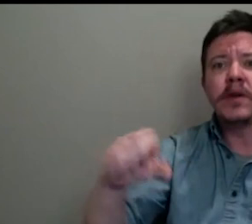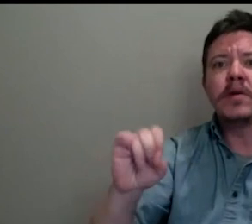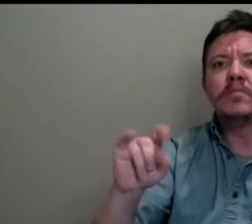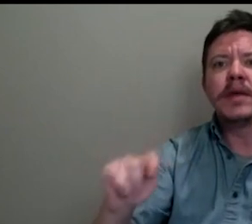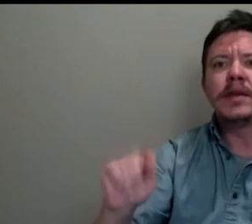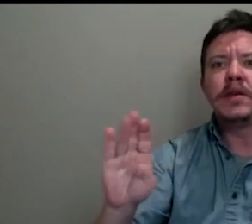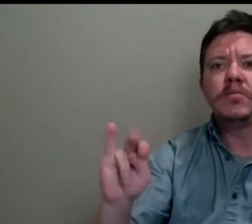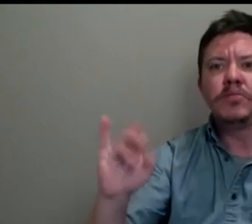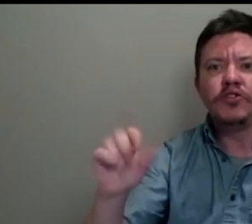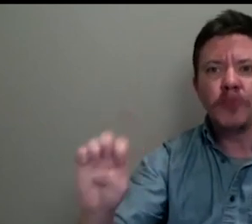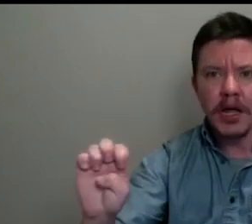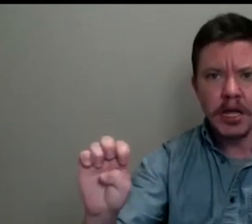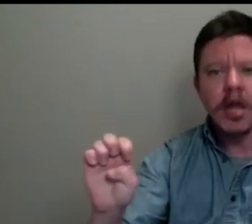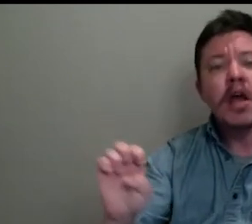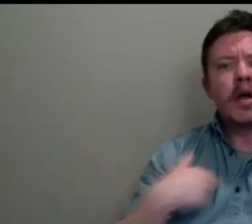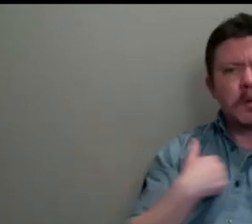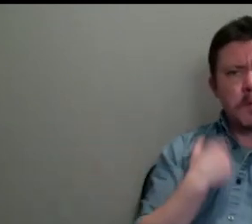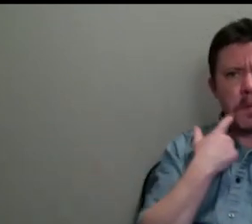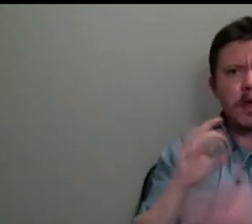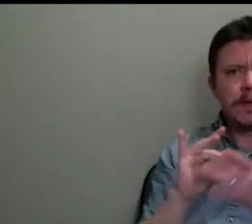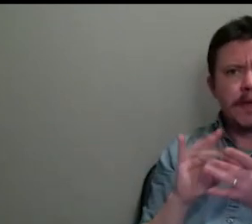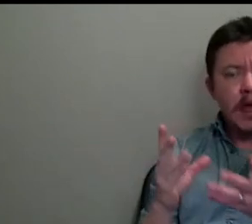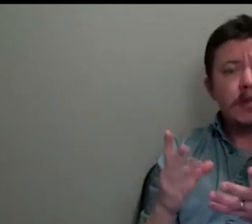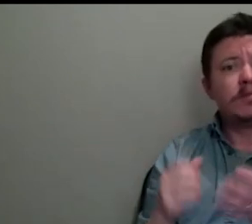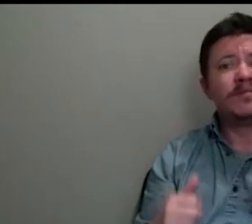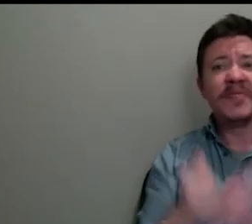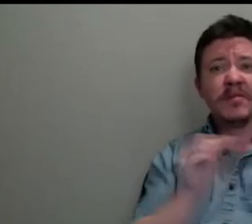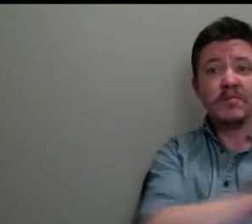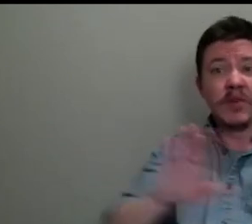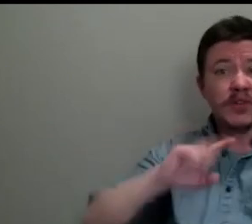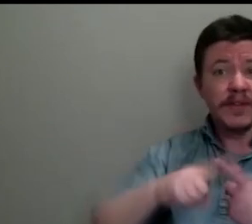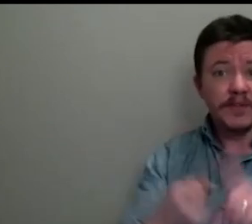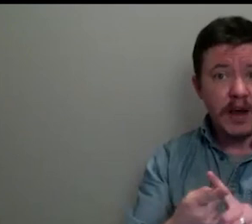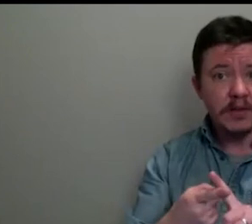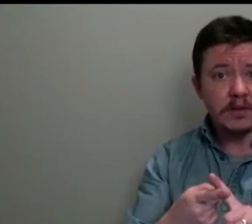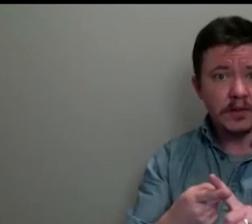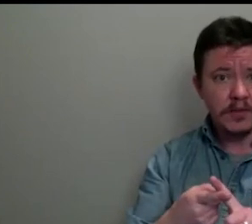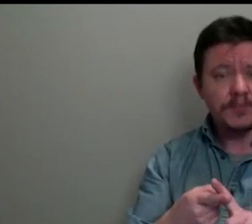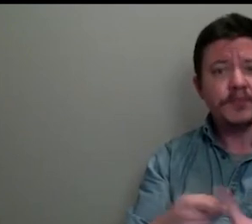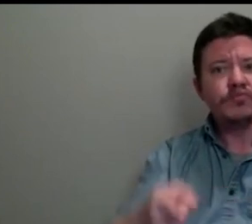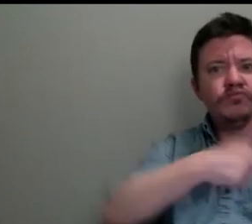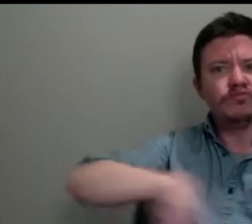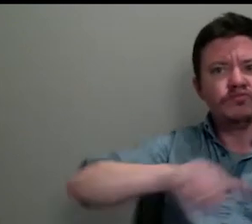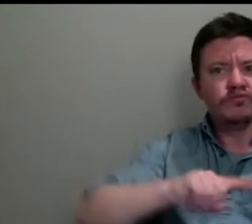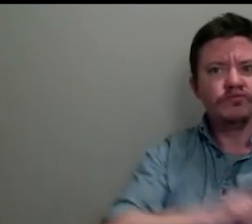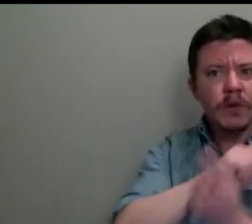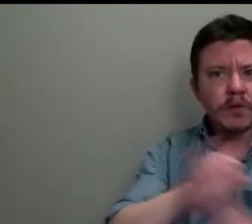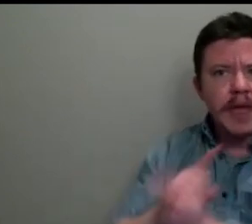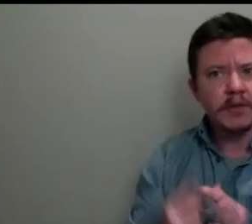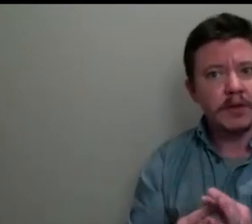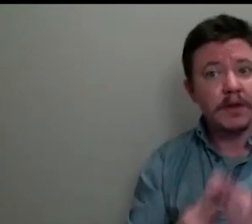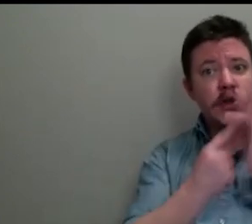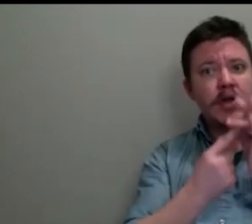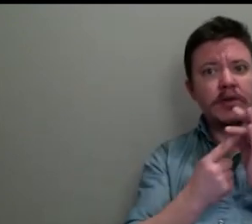Whereas, as I said, you know, a lot of his friends who he'd made at this rather exclusive state